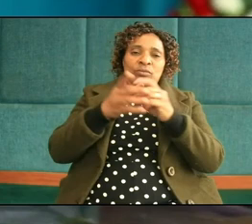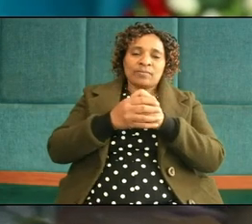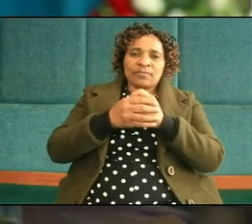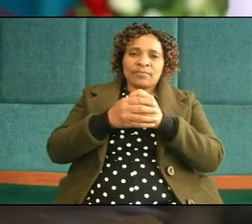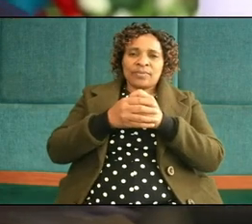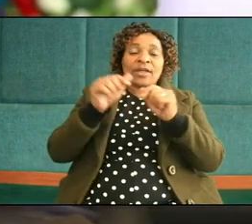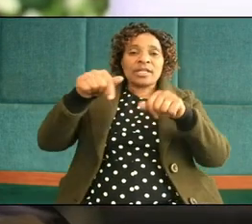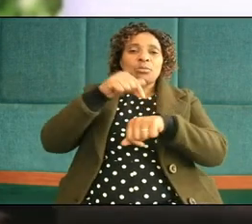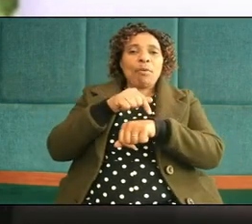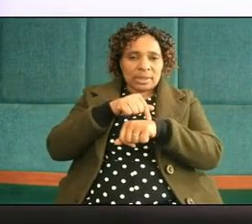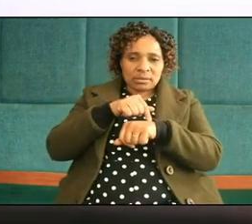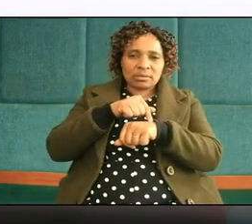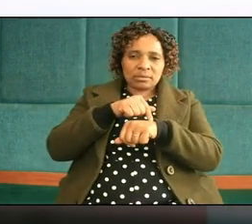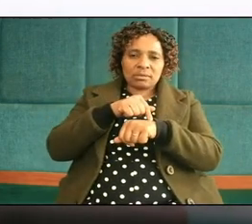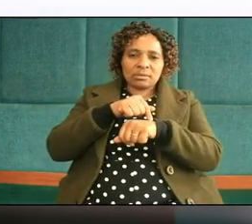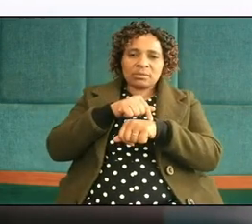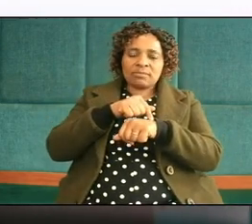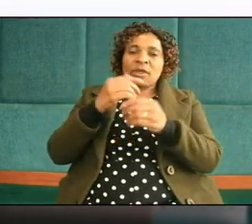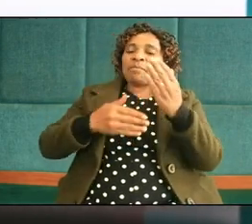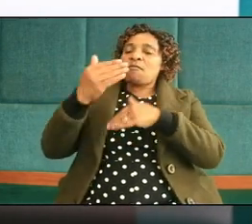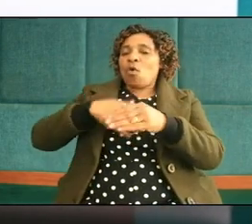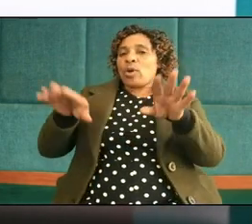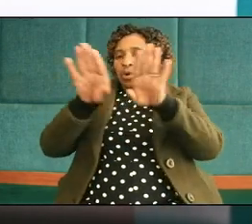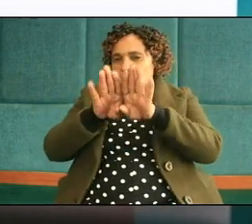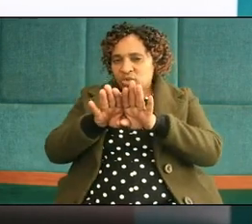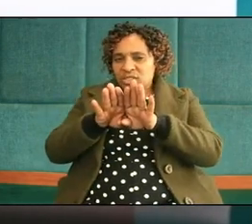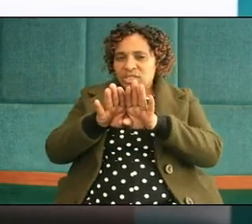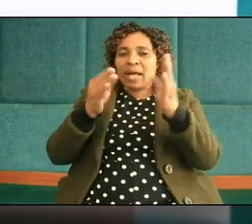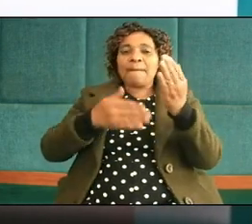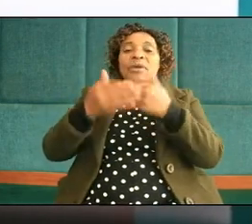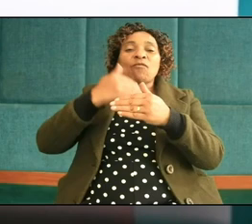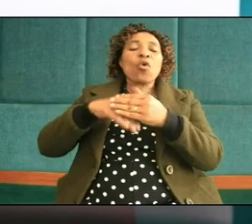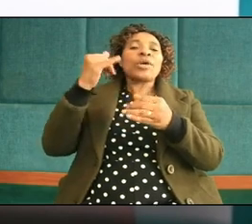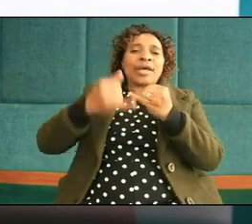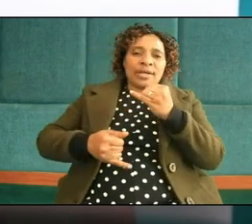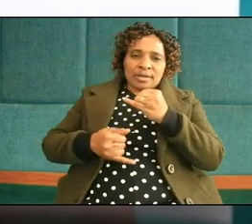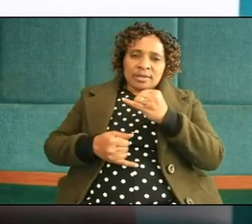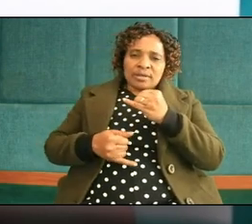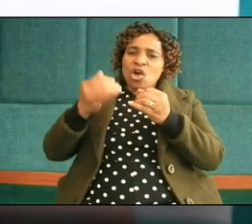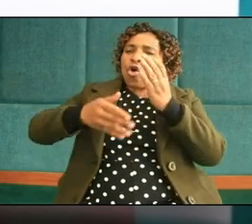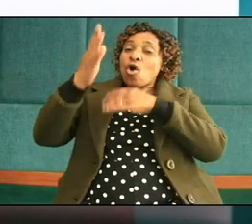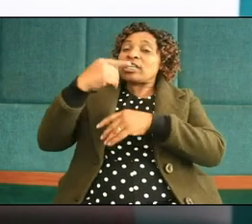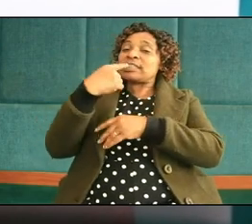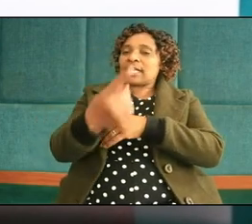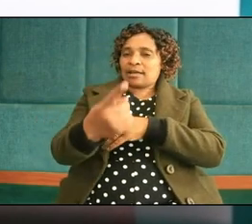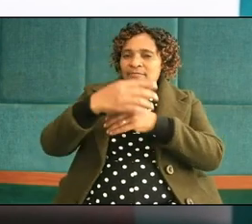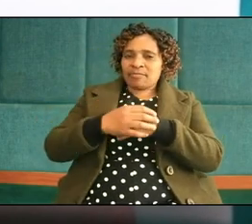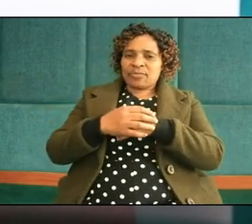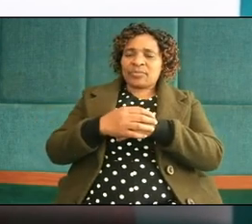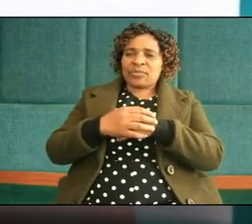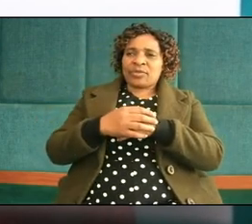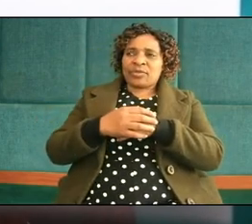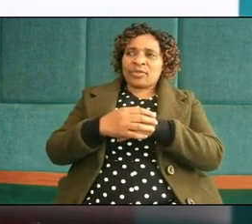at this moment before we close before we end God says for